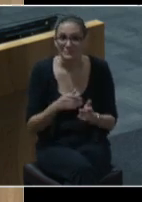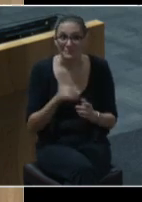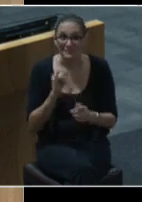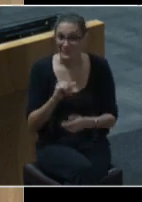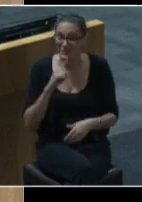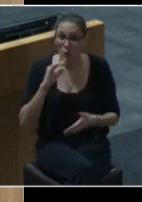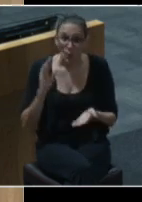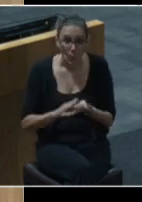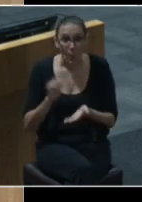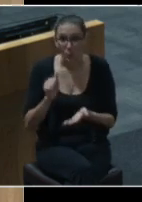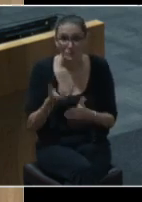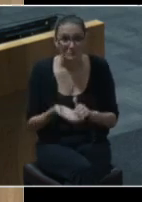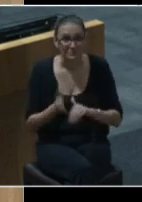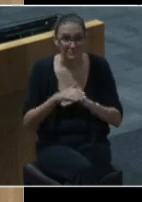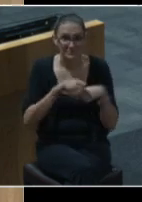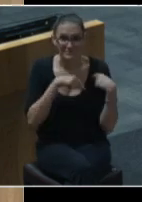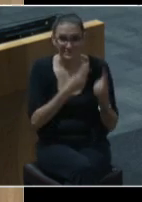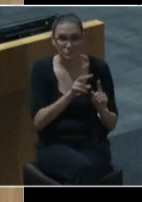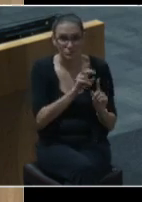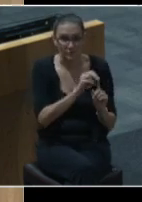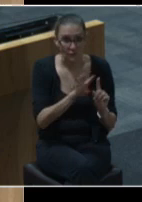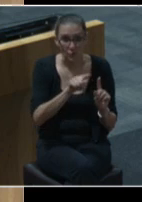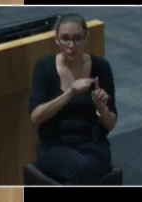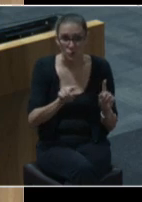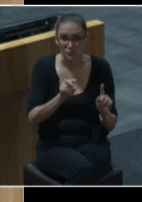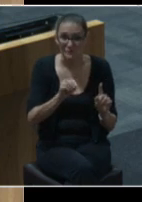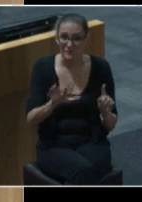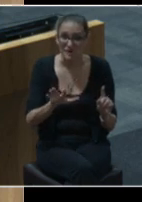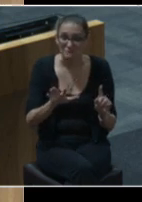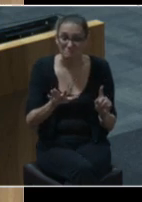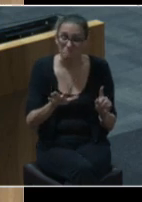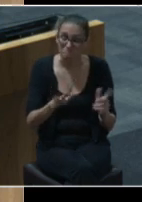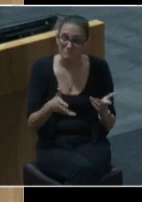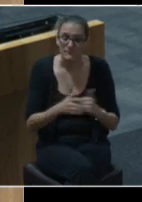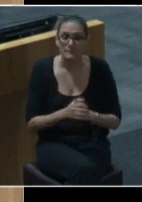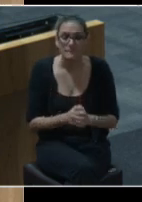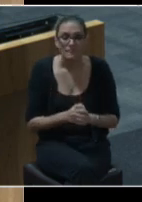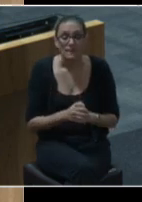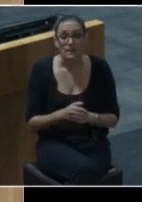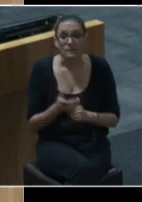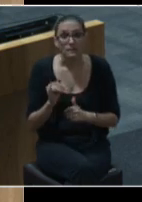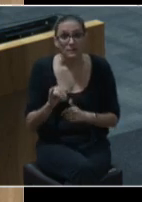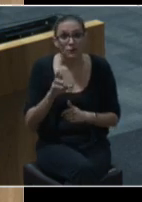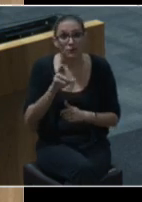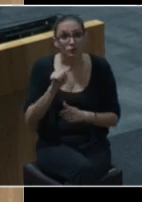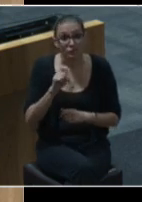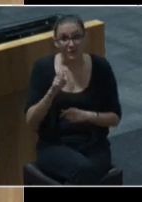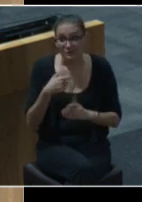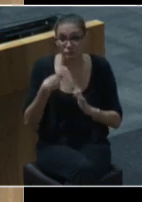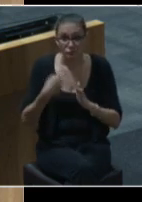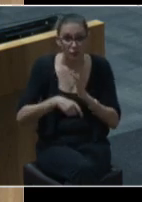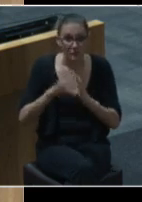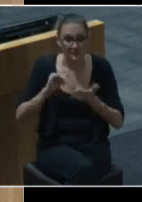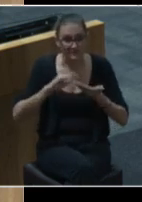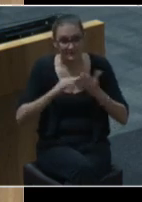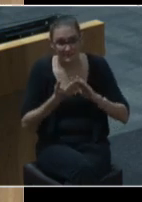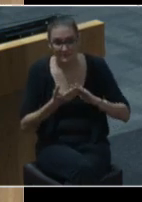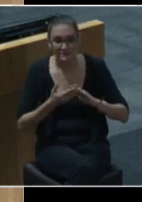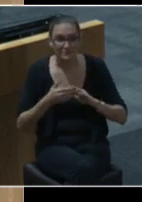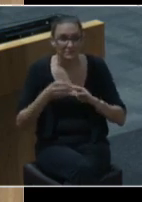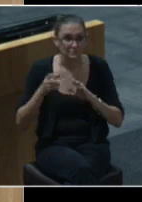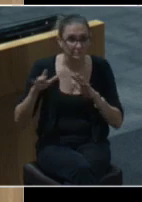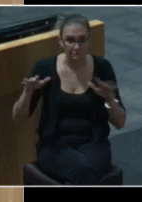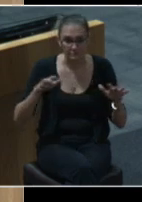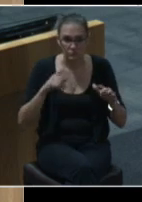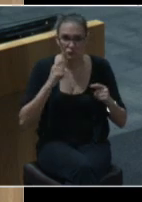increase since fiscal year 2004-2005. Rates charged by city enterprise departments are likewise being held